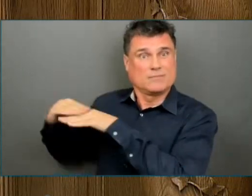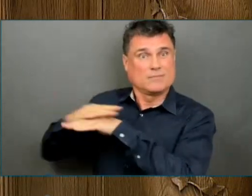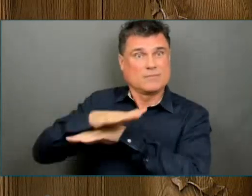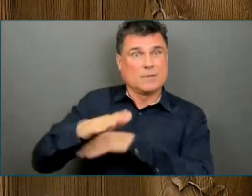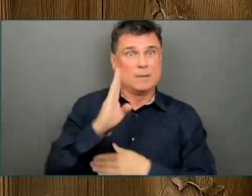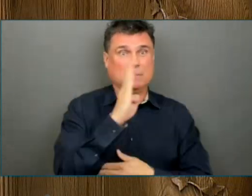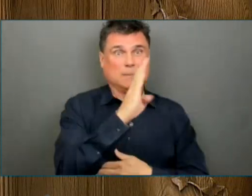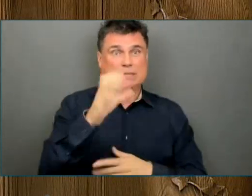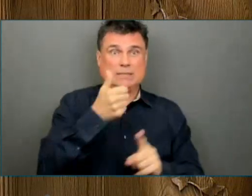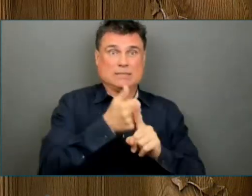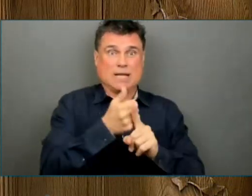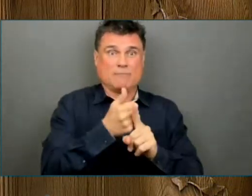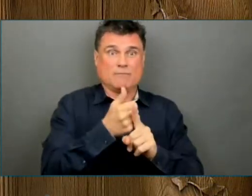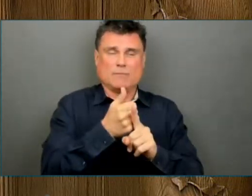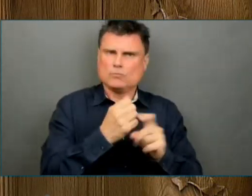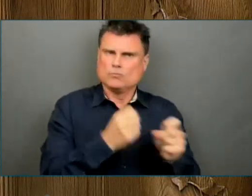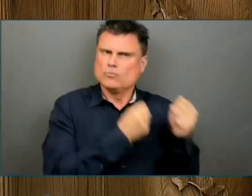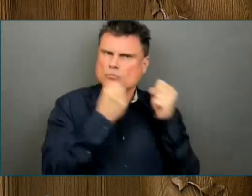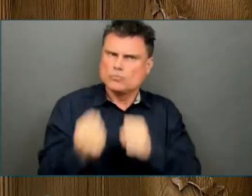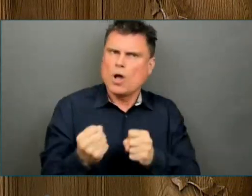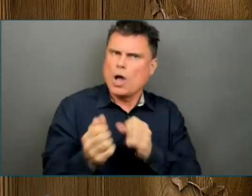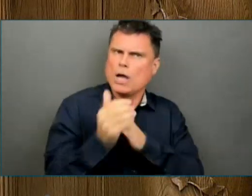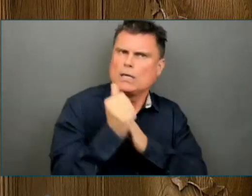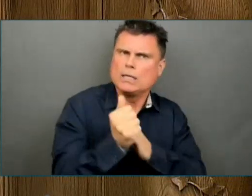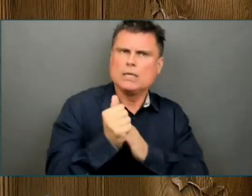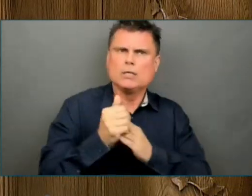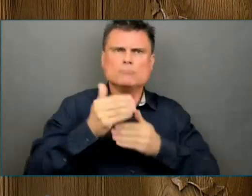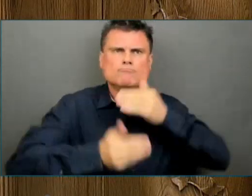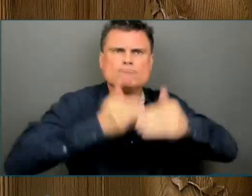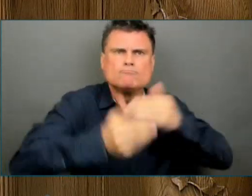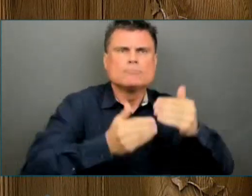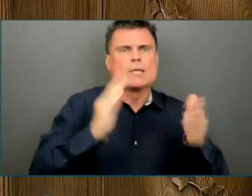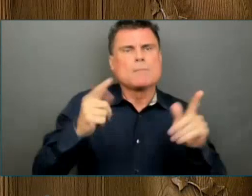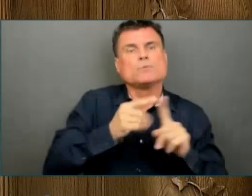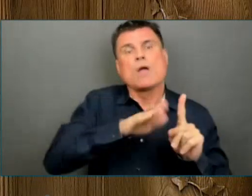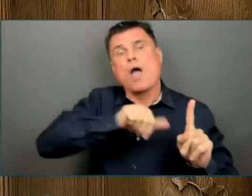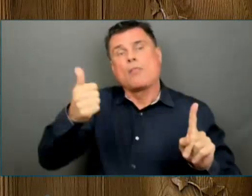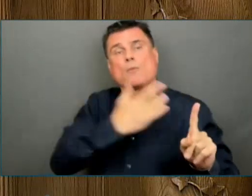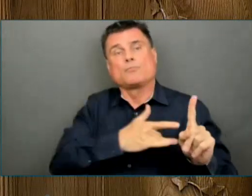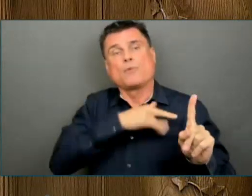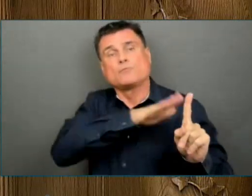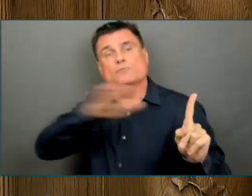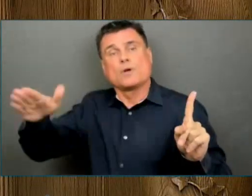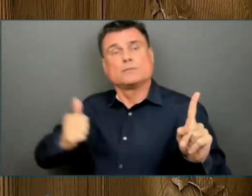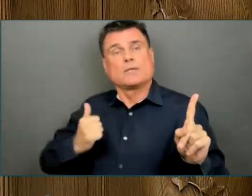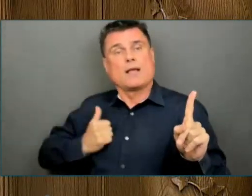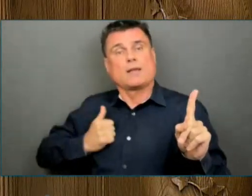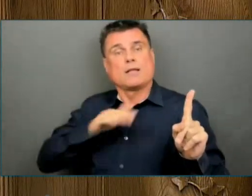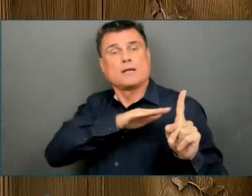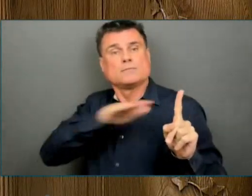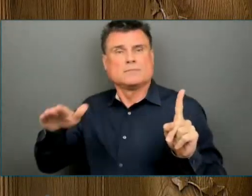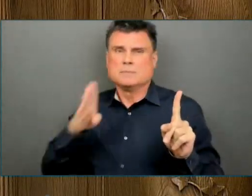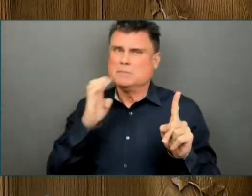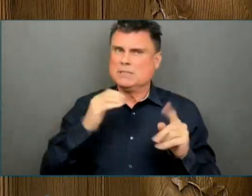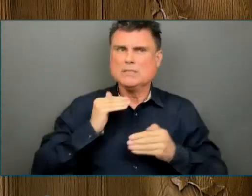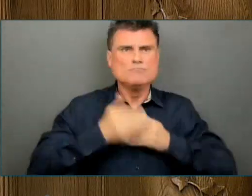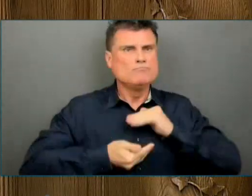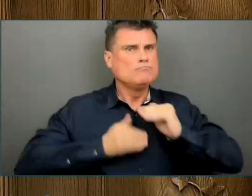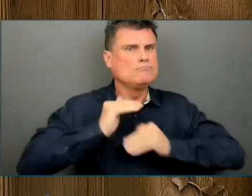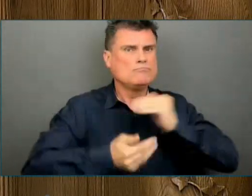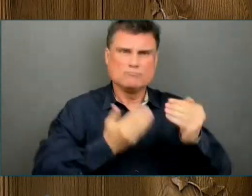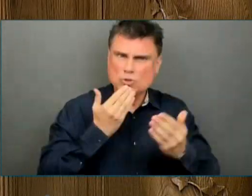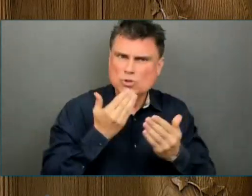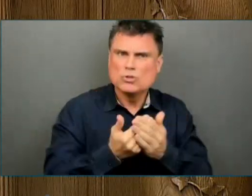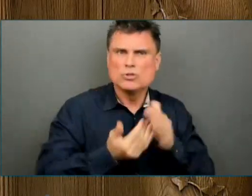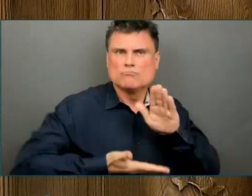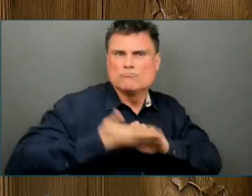of Canada's fastest-growing economies with low unemployment rates and steadily rising wages. Despite the challenges of the last year,